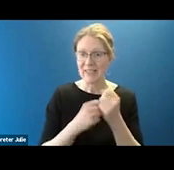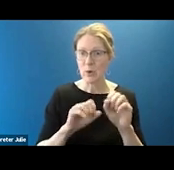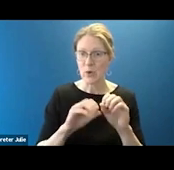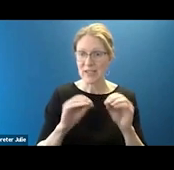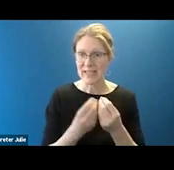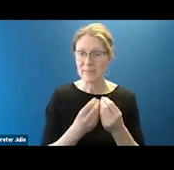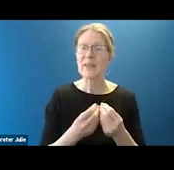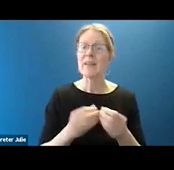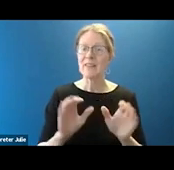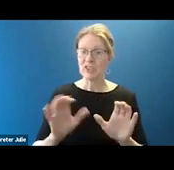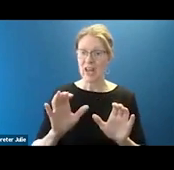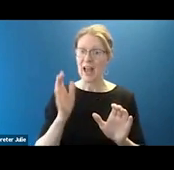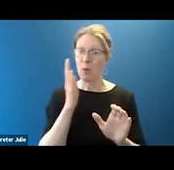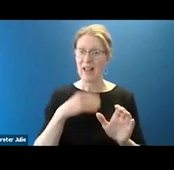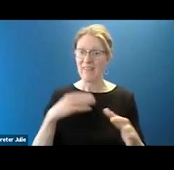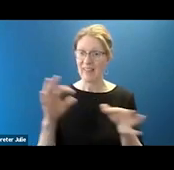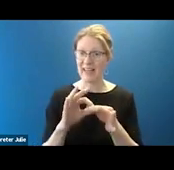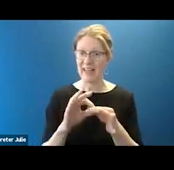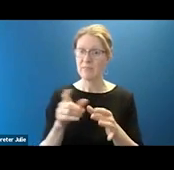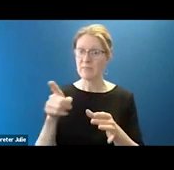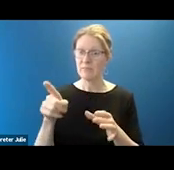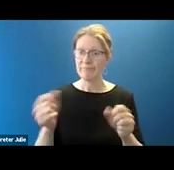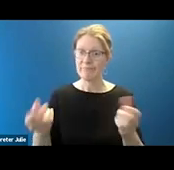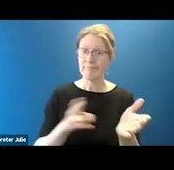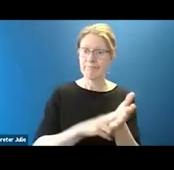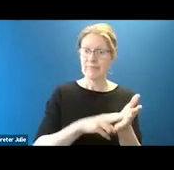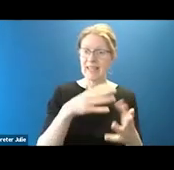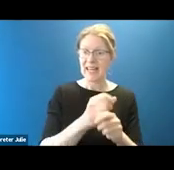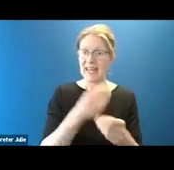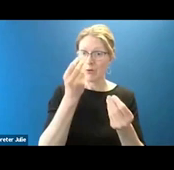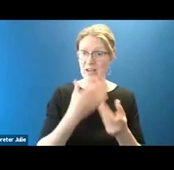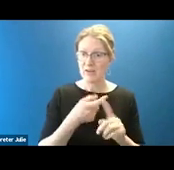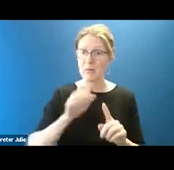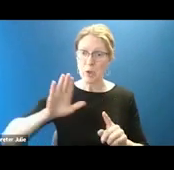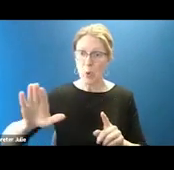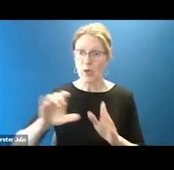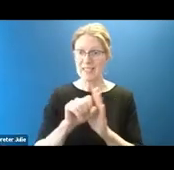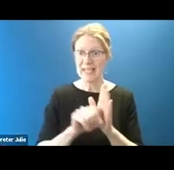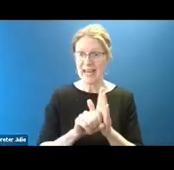box where you can find and sign up to get information from your state's advocacy organization.